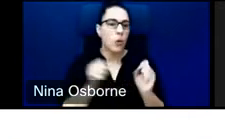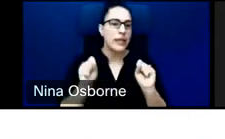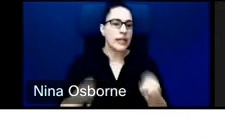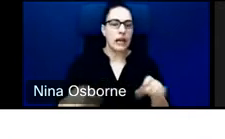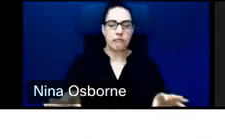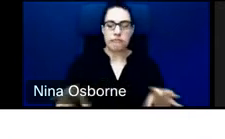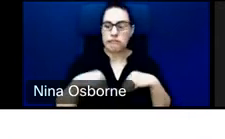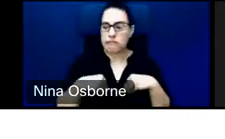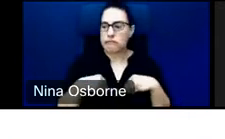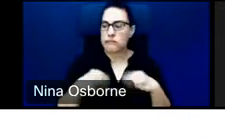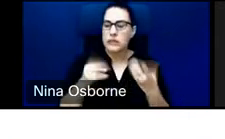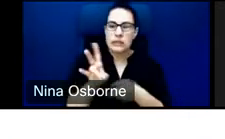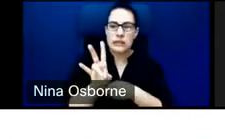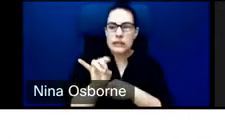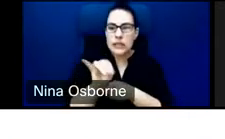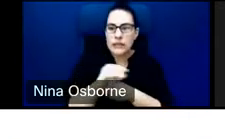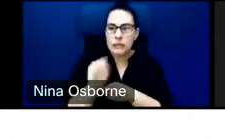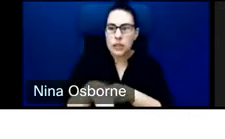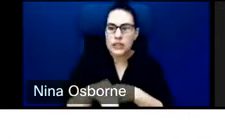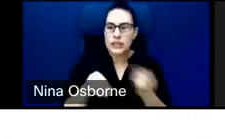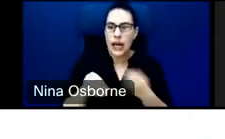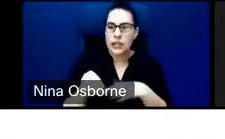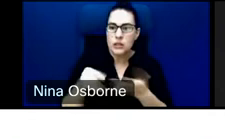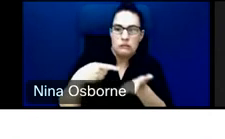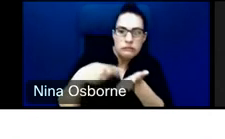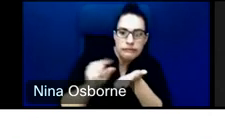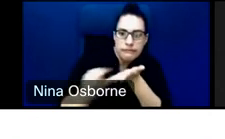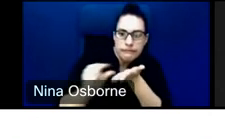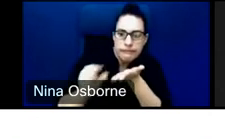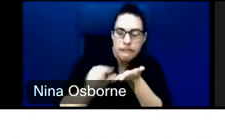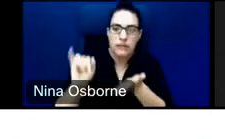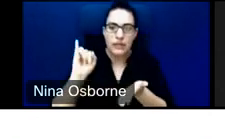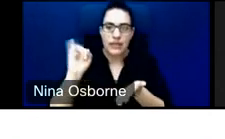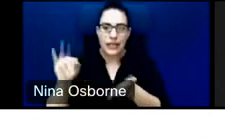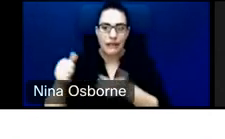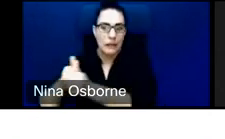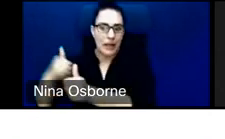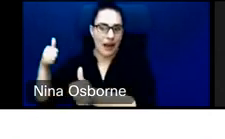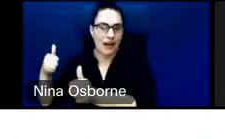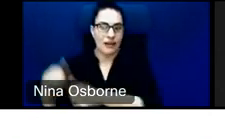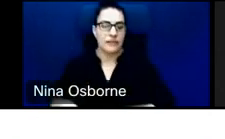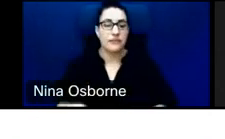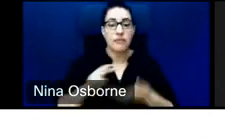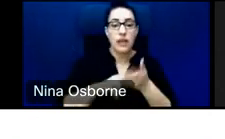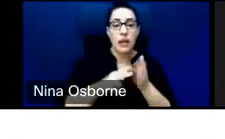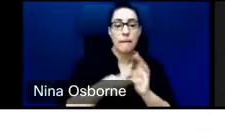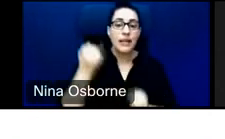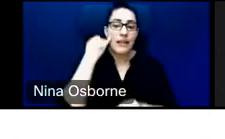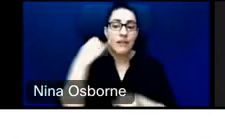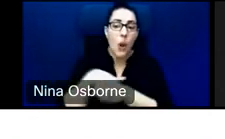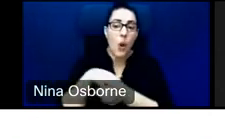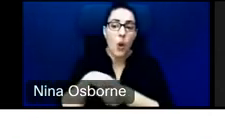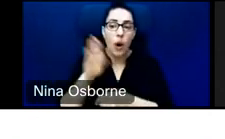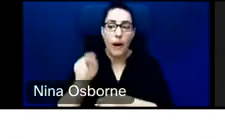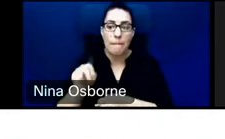default if something of that nature occurs. What that means is that for a local bank who may feel a little less comfortable investing